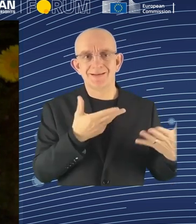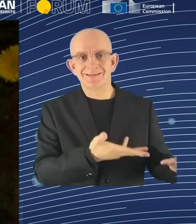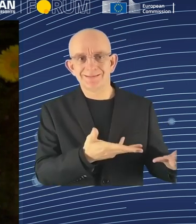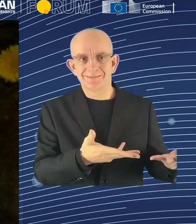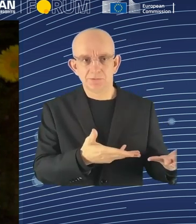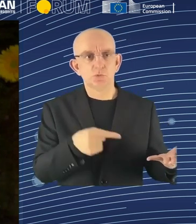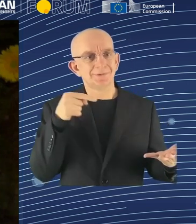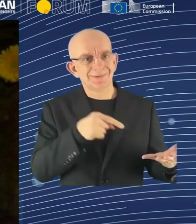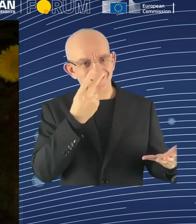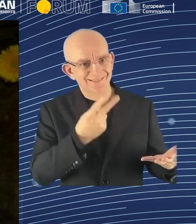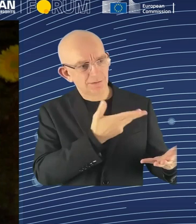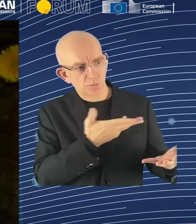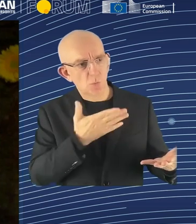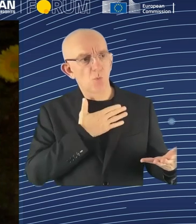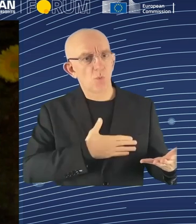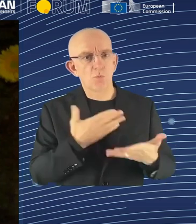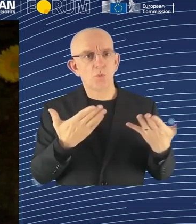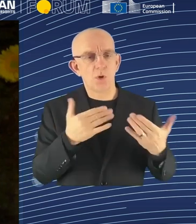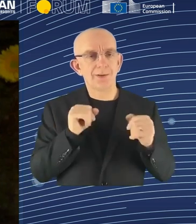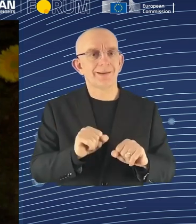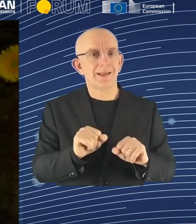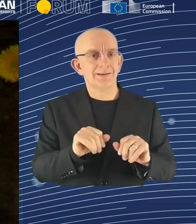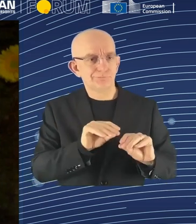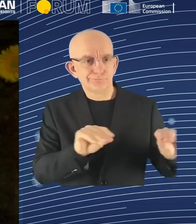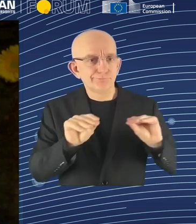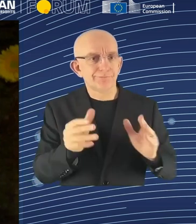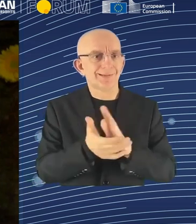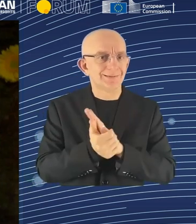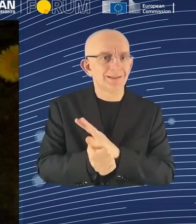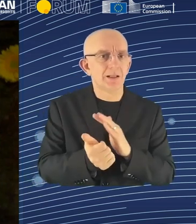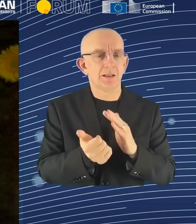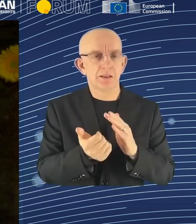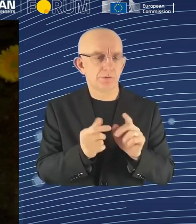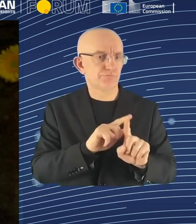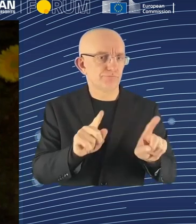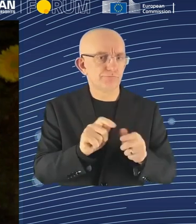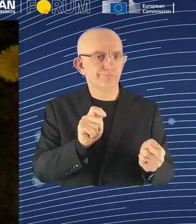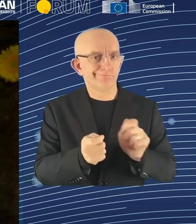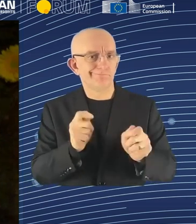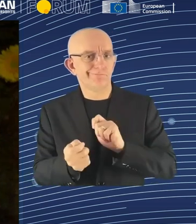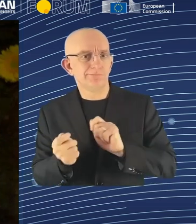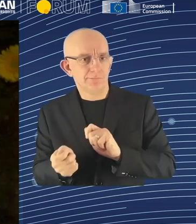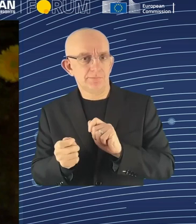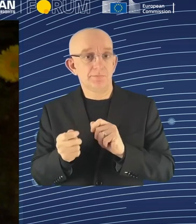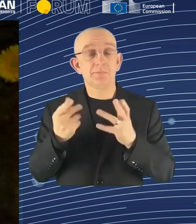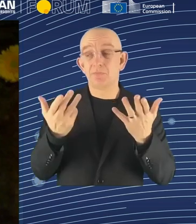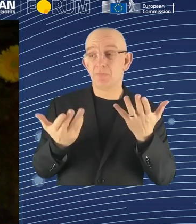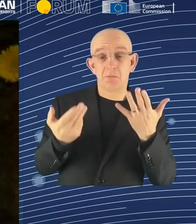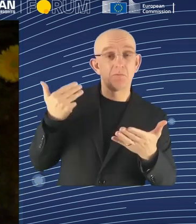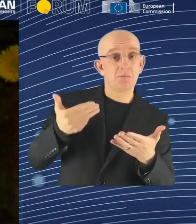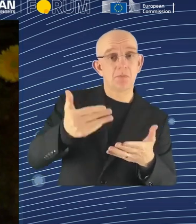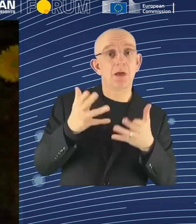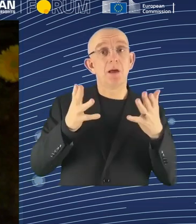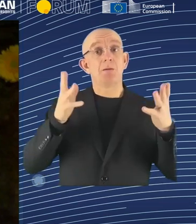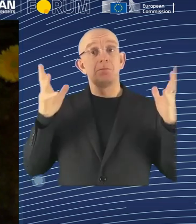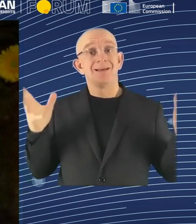a big company close, and we try to a lot of unemployment increase. We